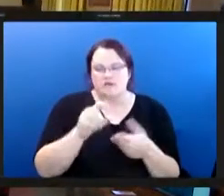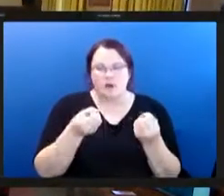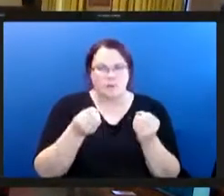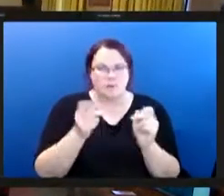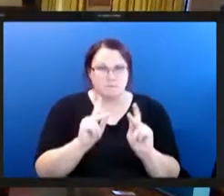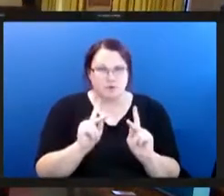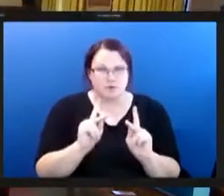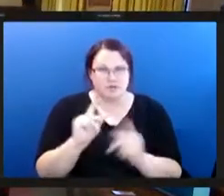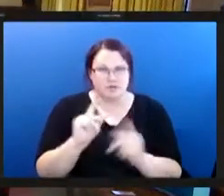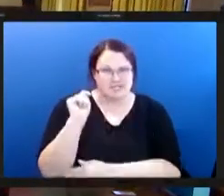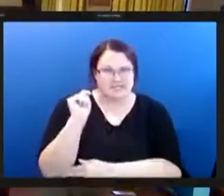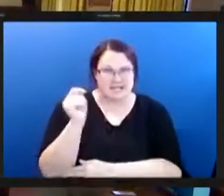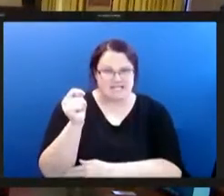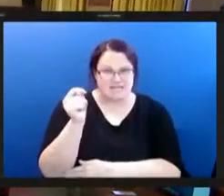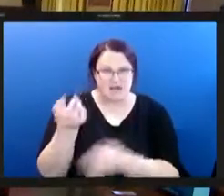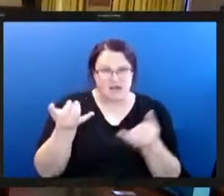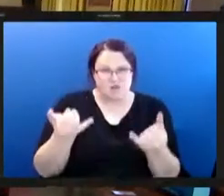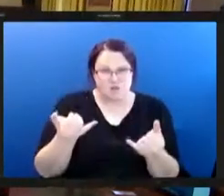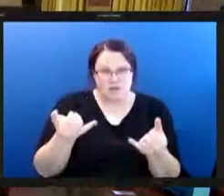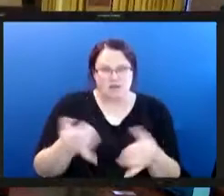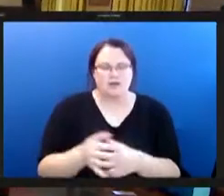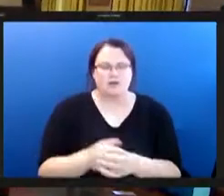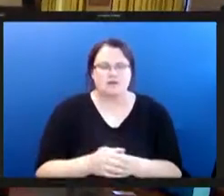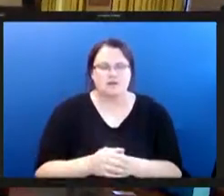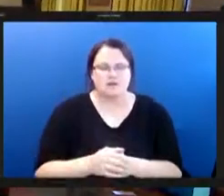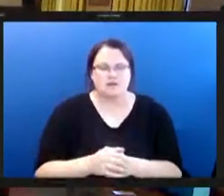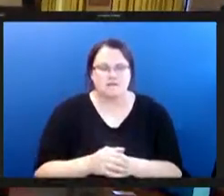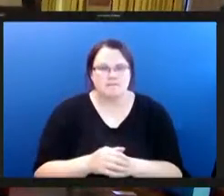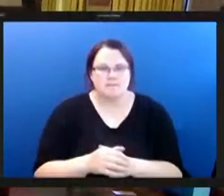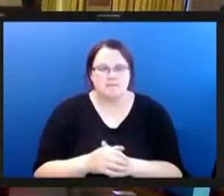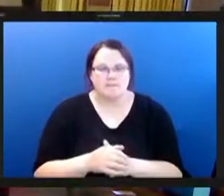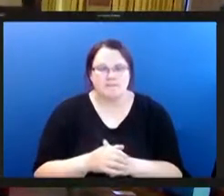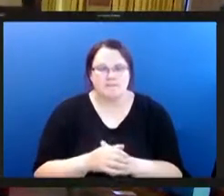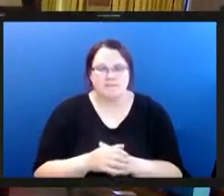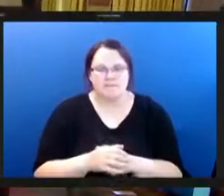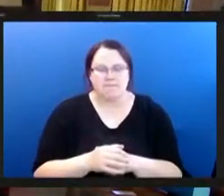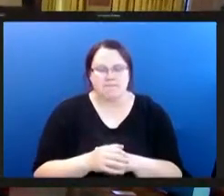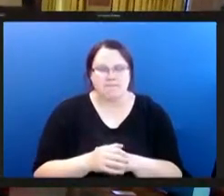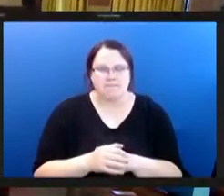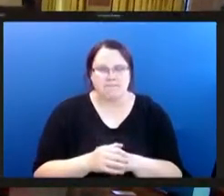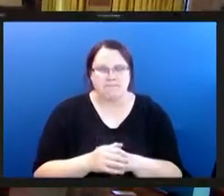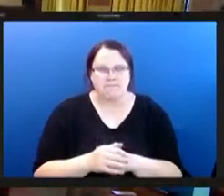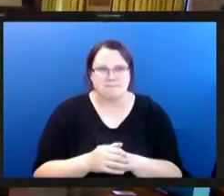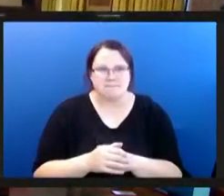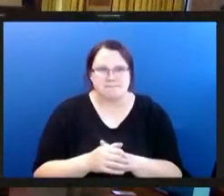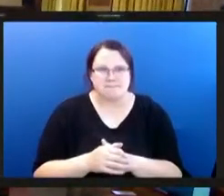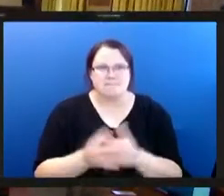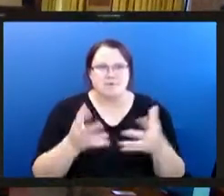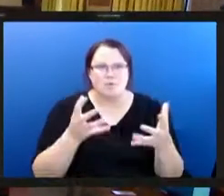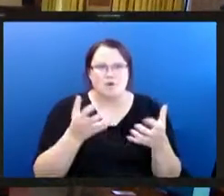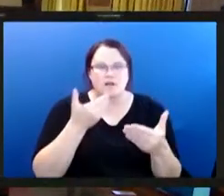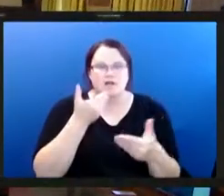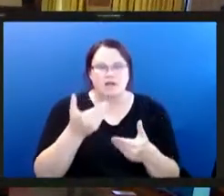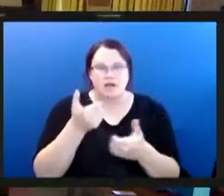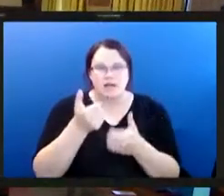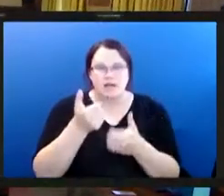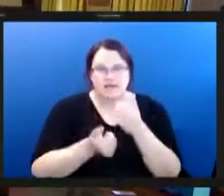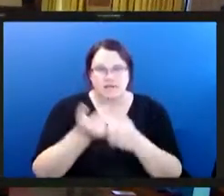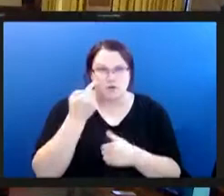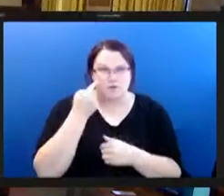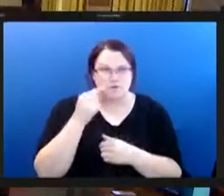testify today i am in general but i am here i want to thank everybody for